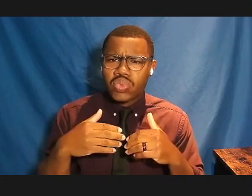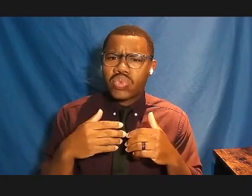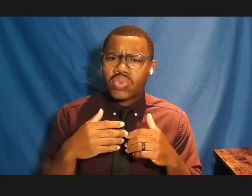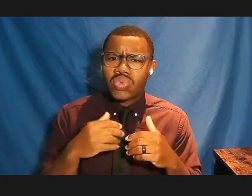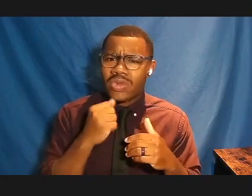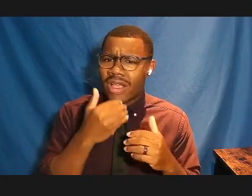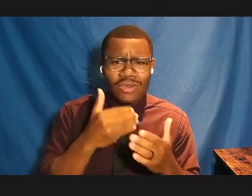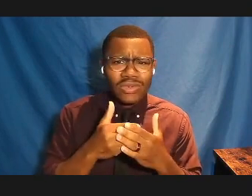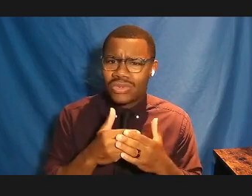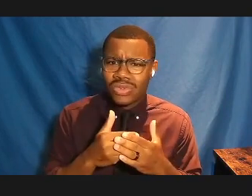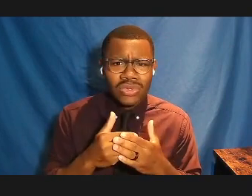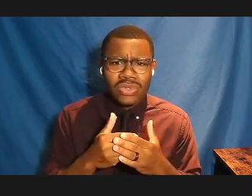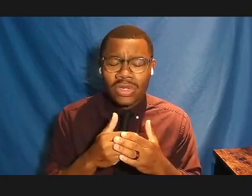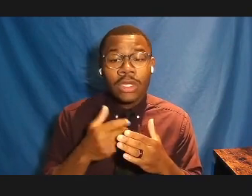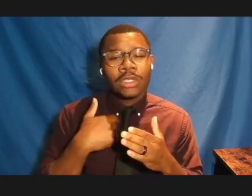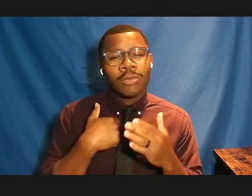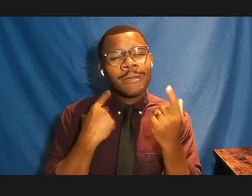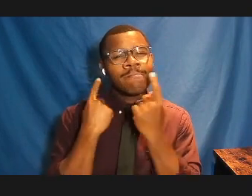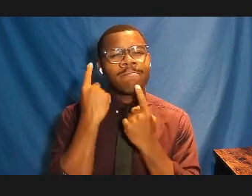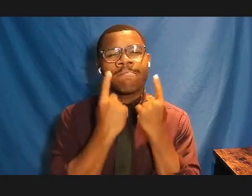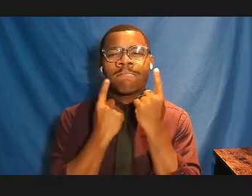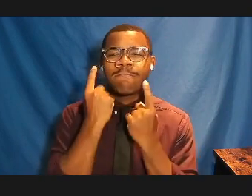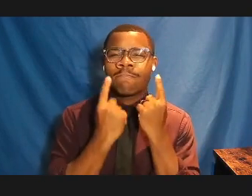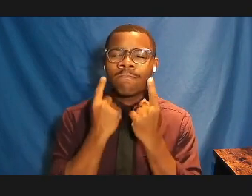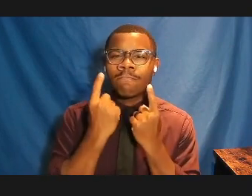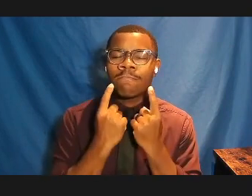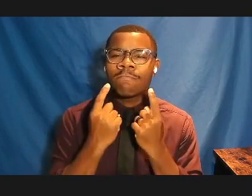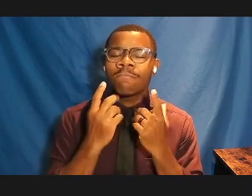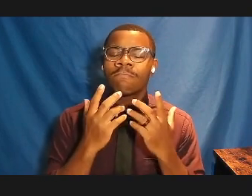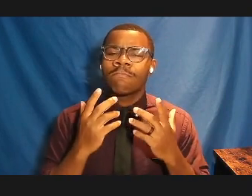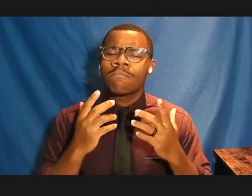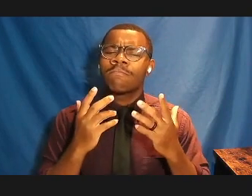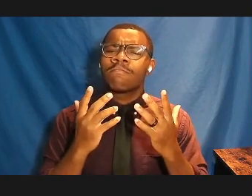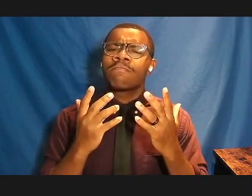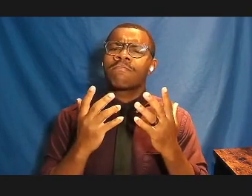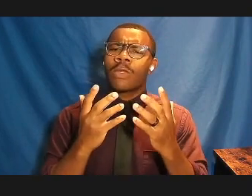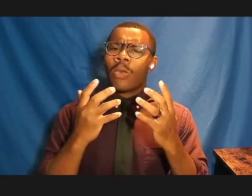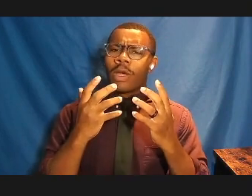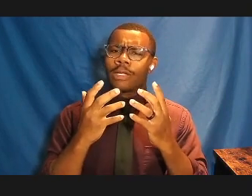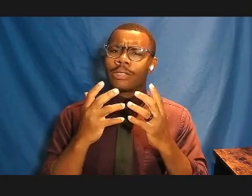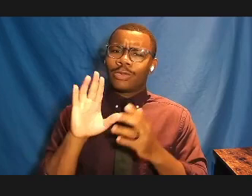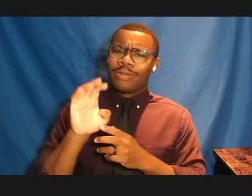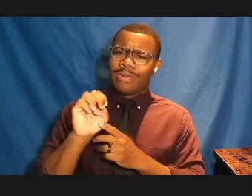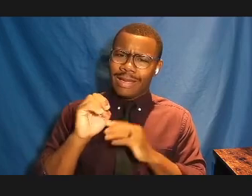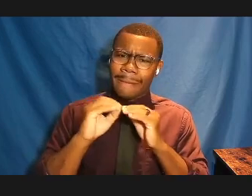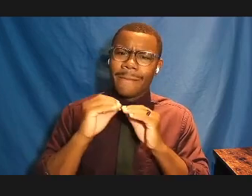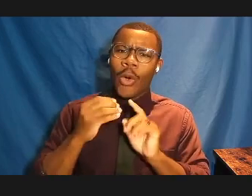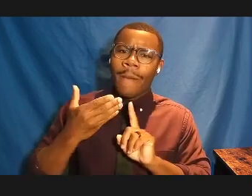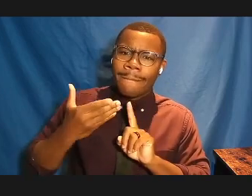about it so I would bring myself more present to this place.